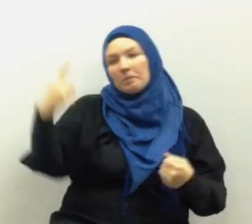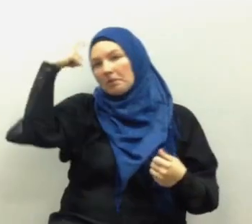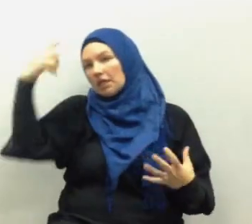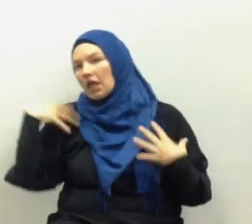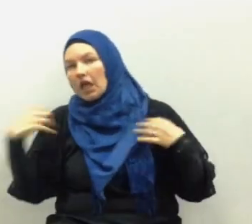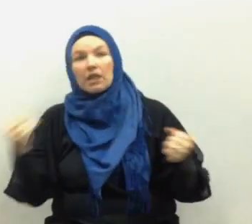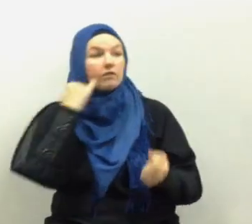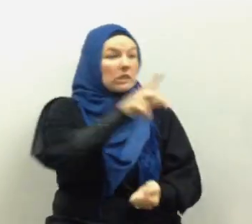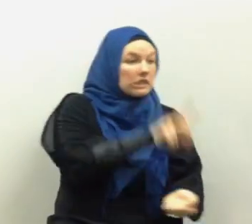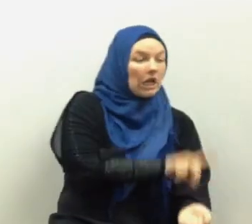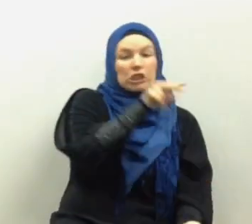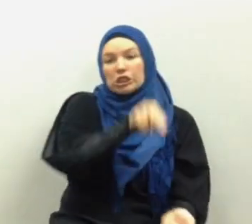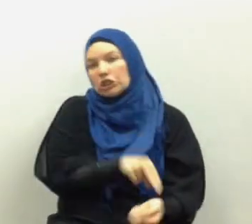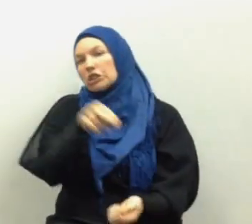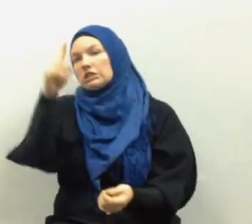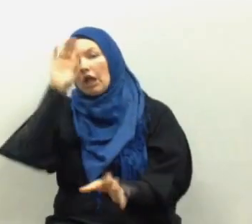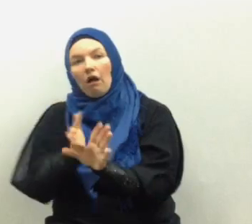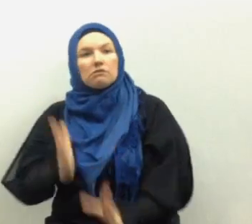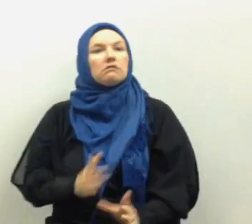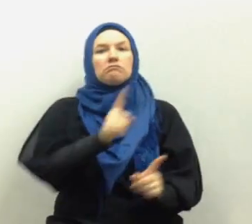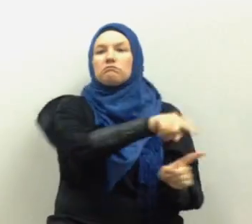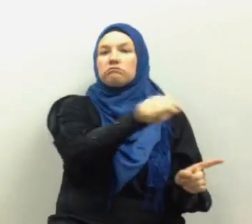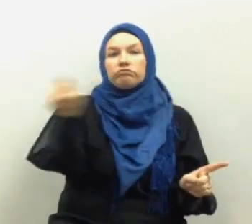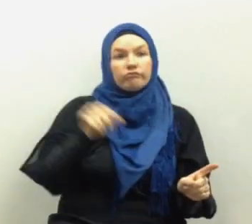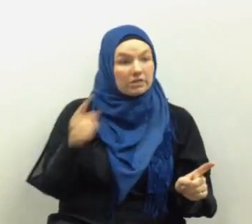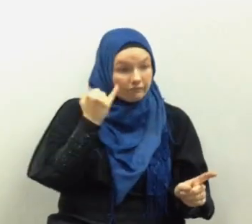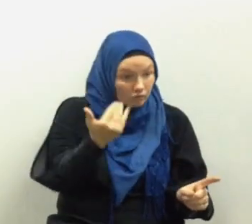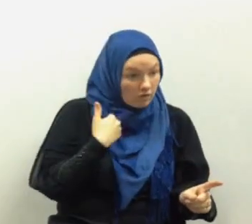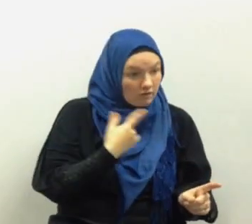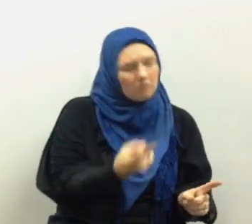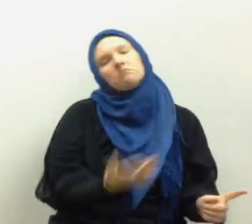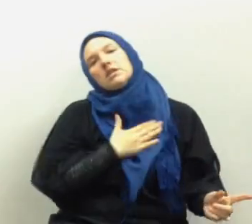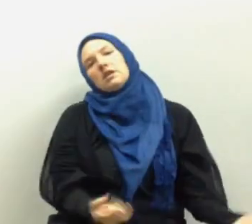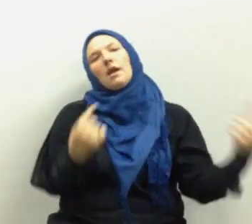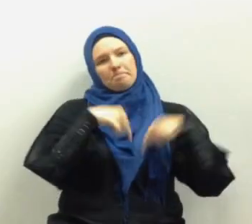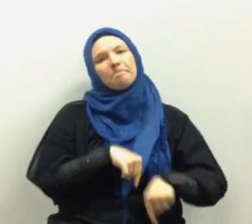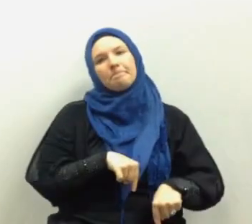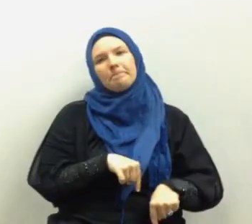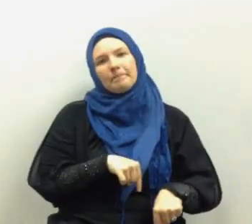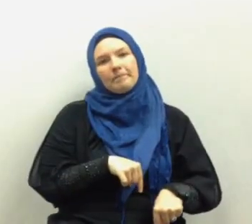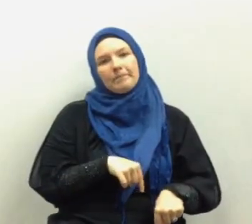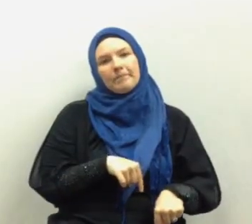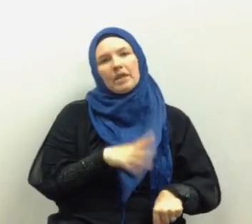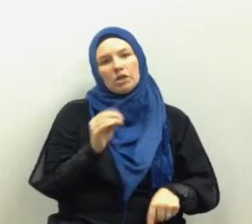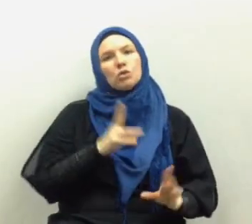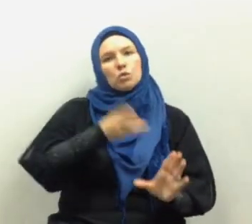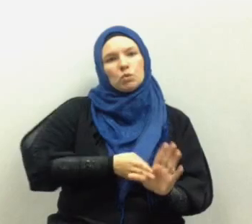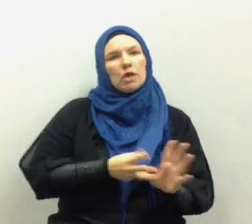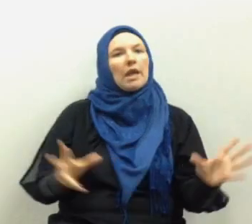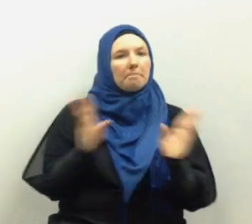health or mental health or any other health field services to come and